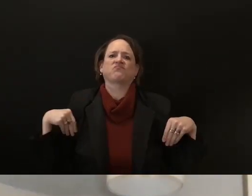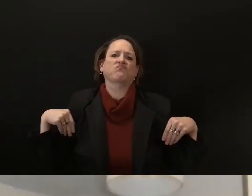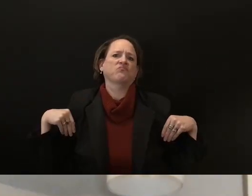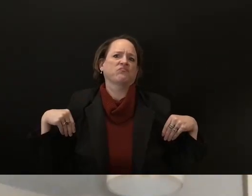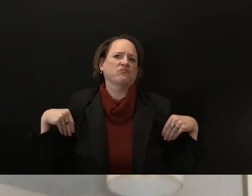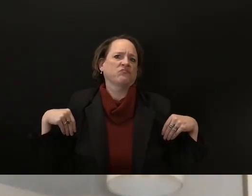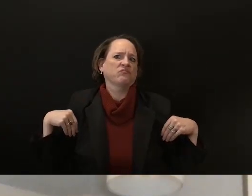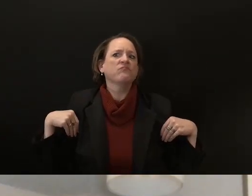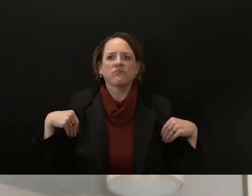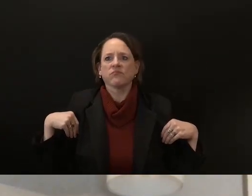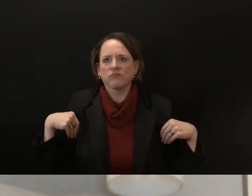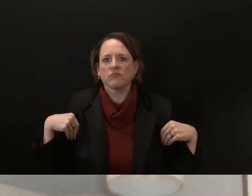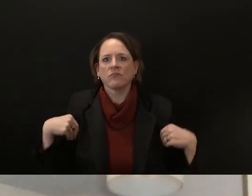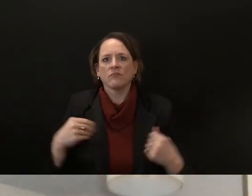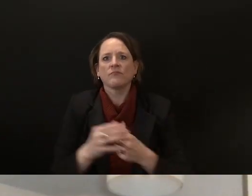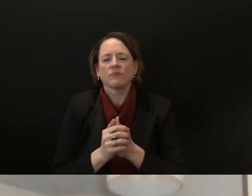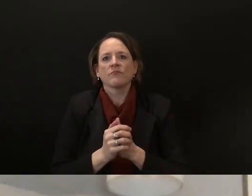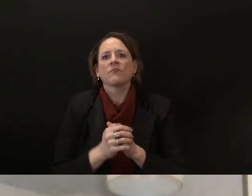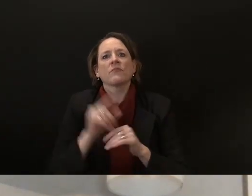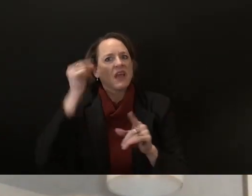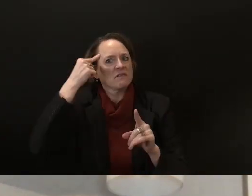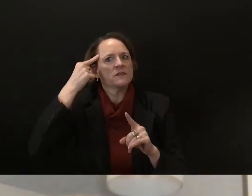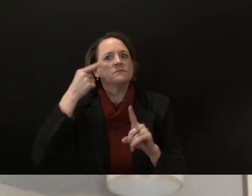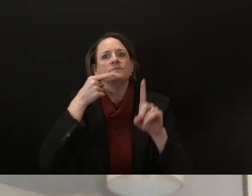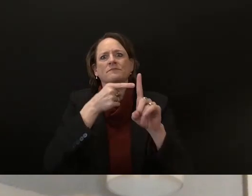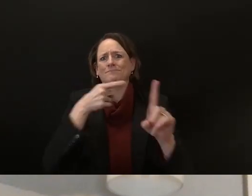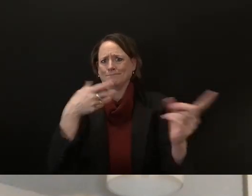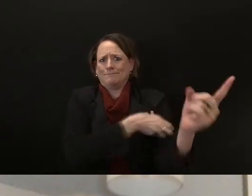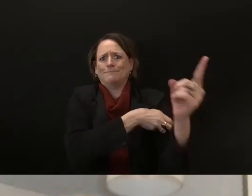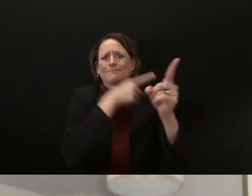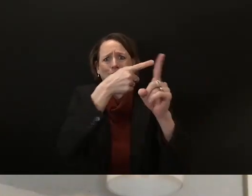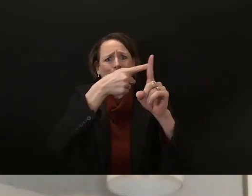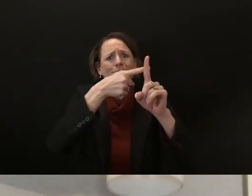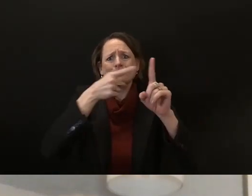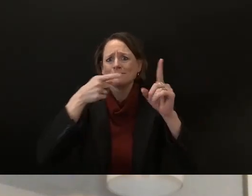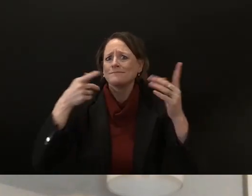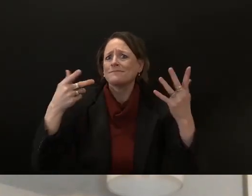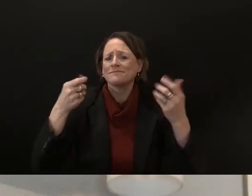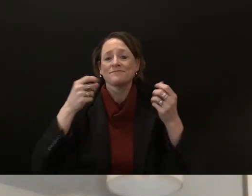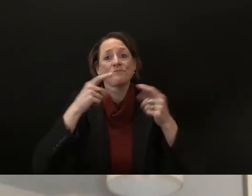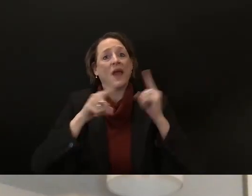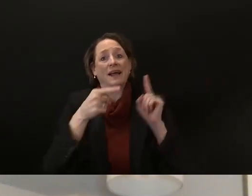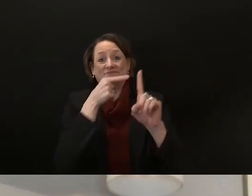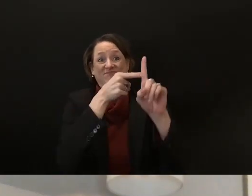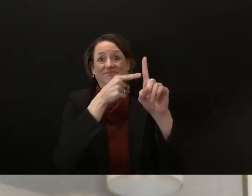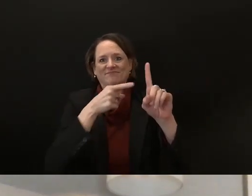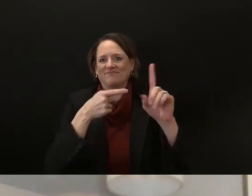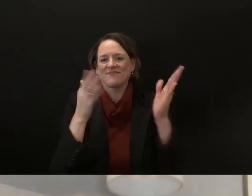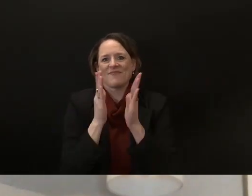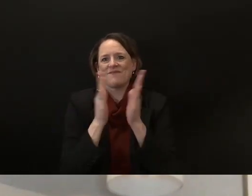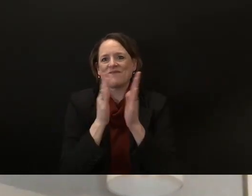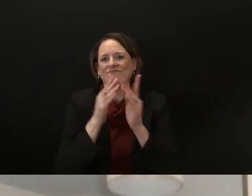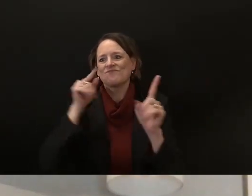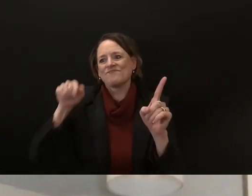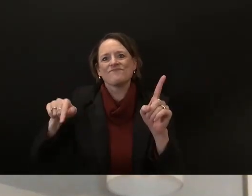procedural opportunity he has for an extra for sort of an emergency situation if there's something out of the ordinary um and